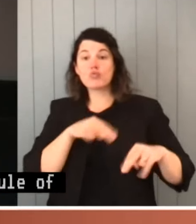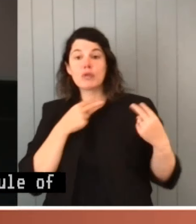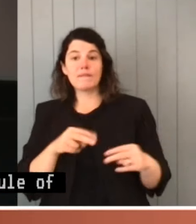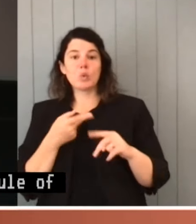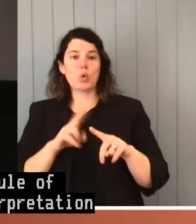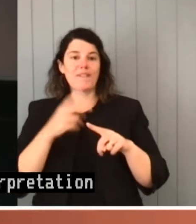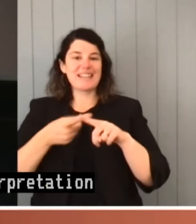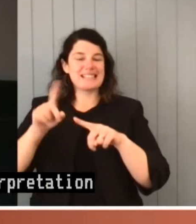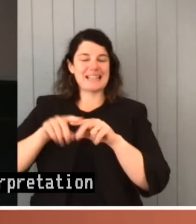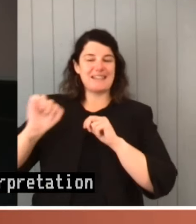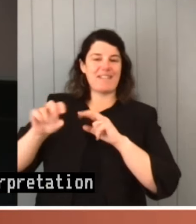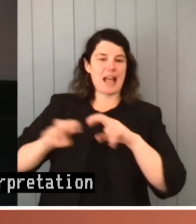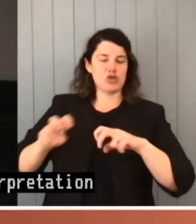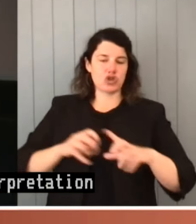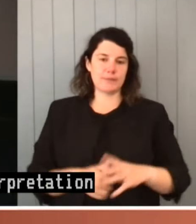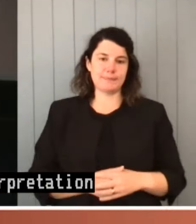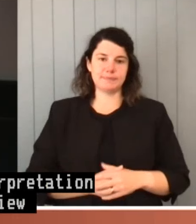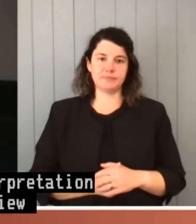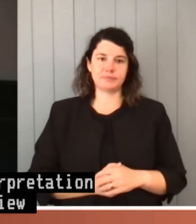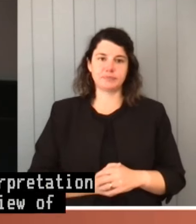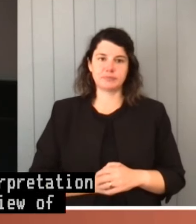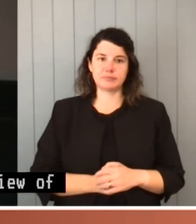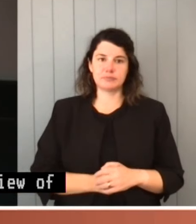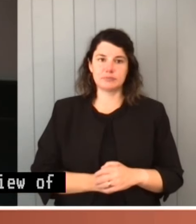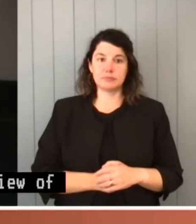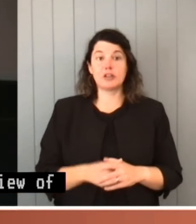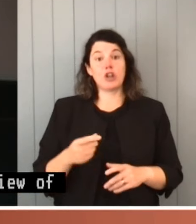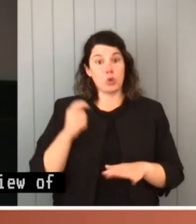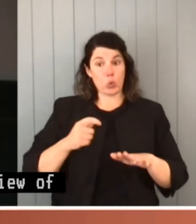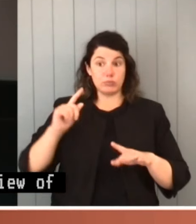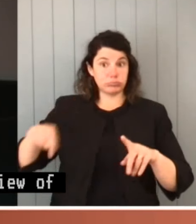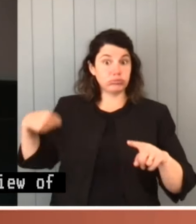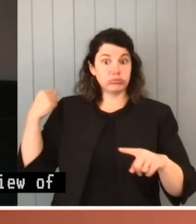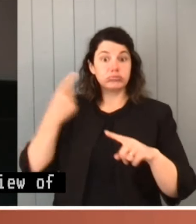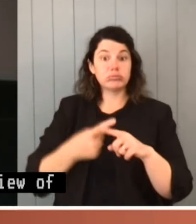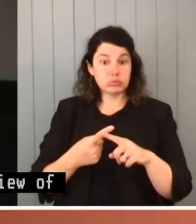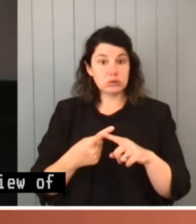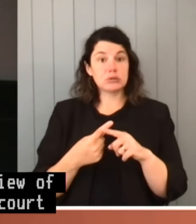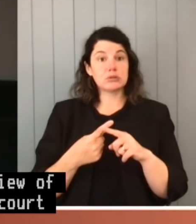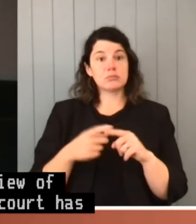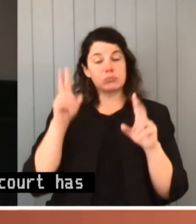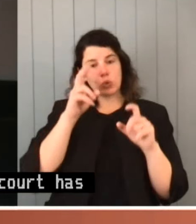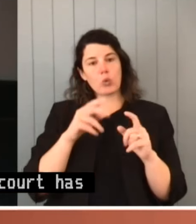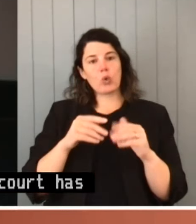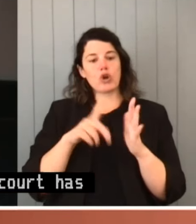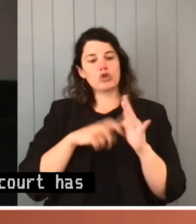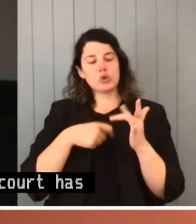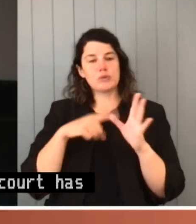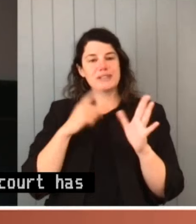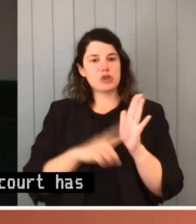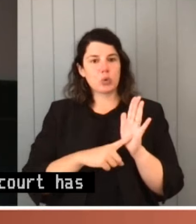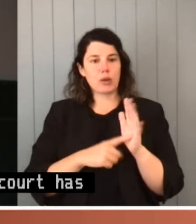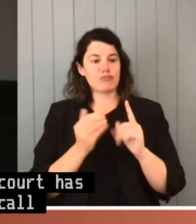action. And the court has gone a long way in what I call the judicial protection of the rule of law.